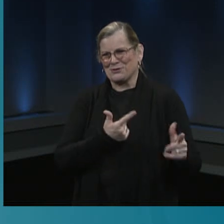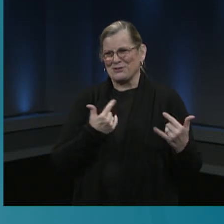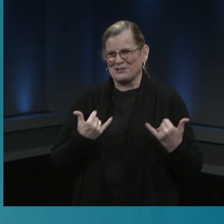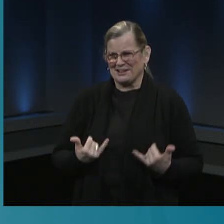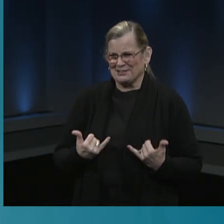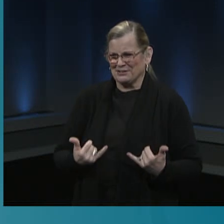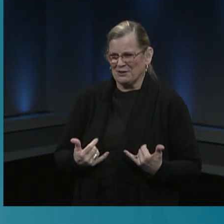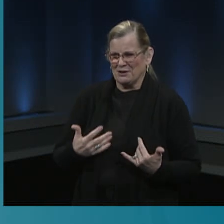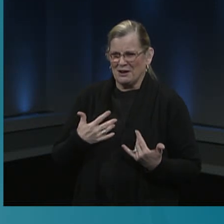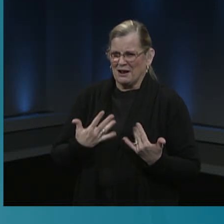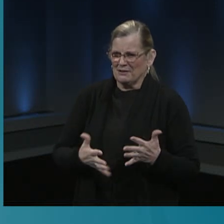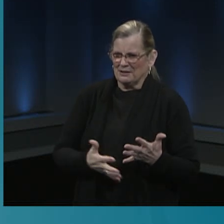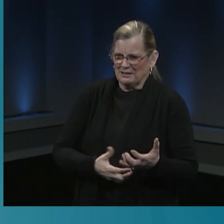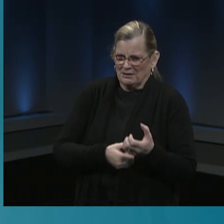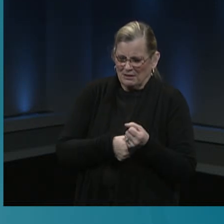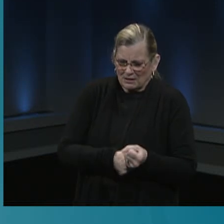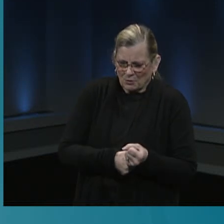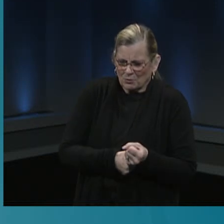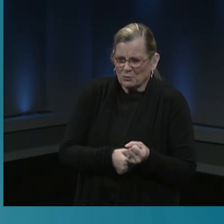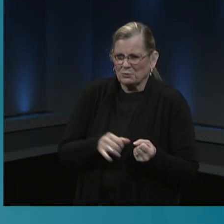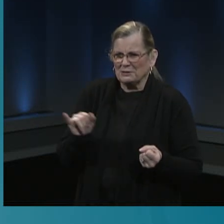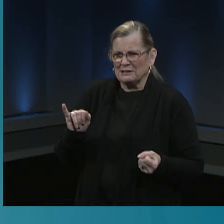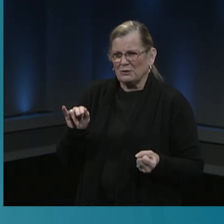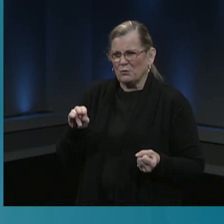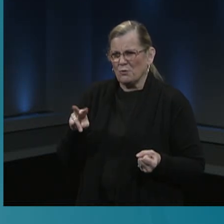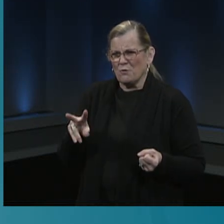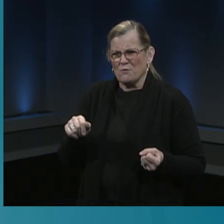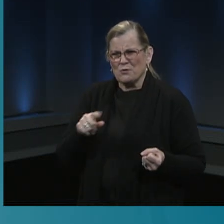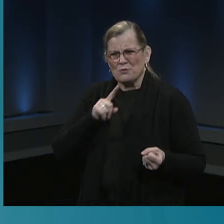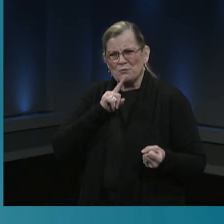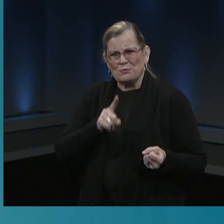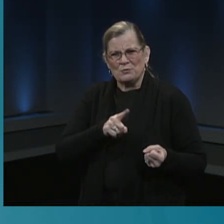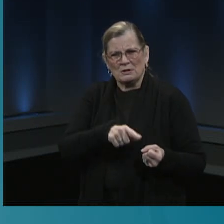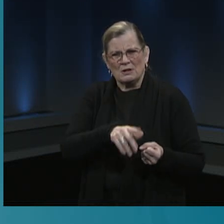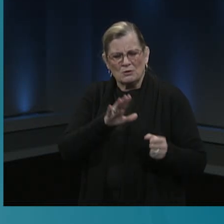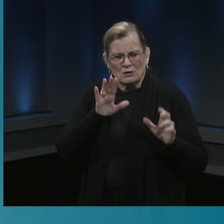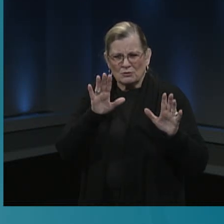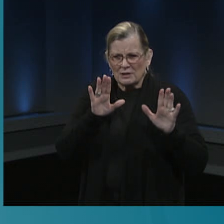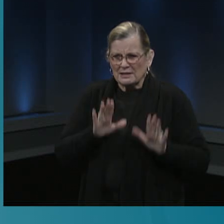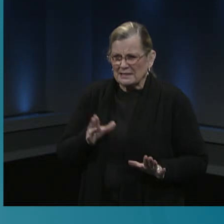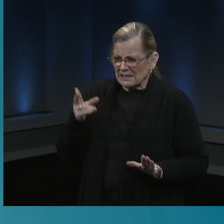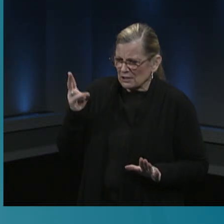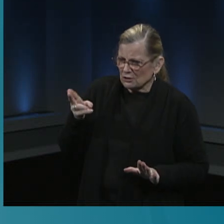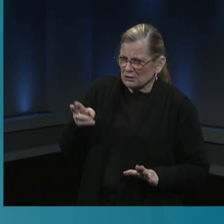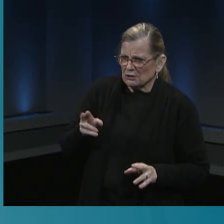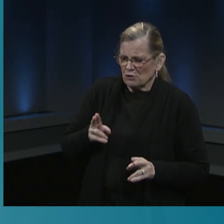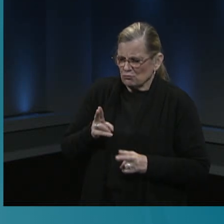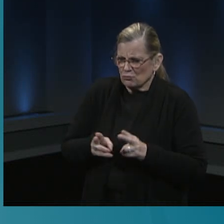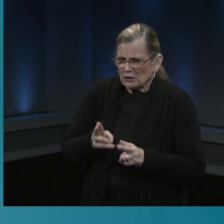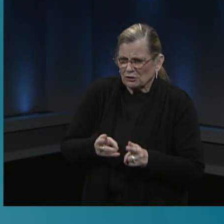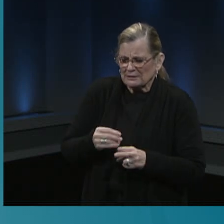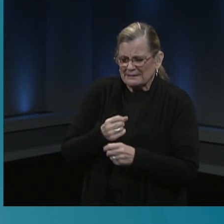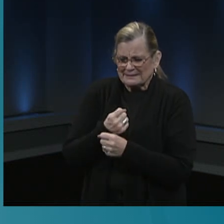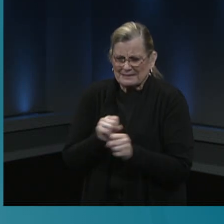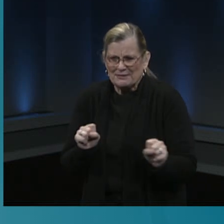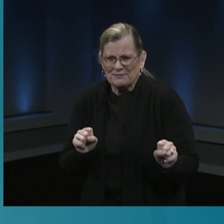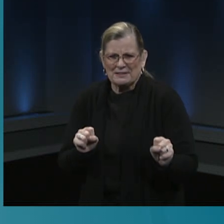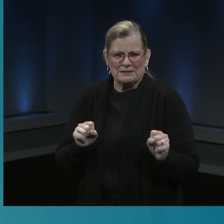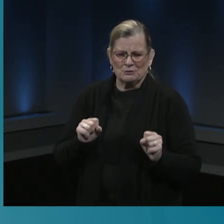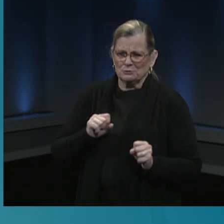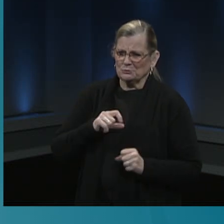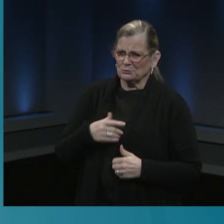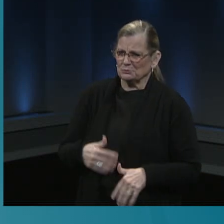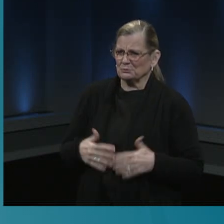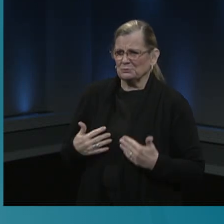ANOVA with a record who has a record of safety and efficiency for delivering vaccine to our workforce and many